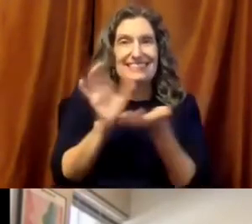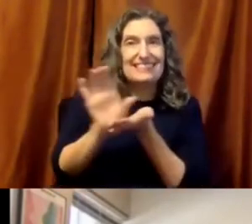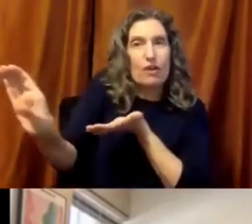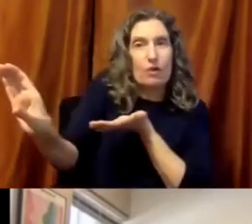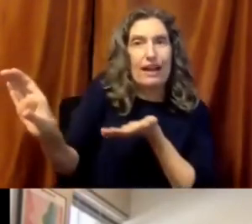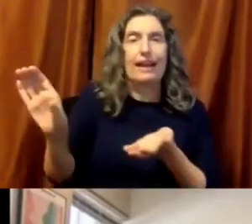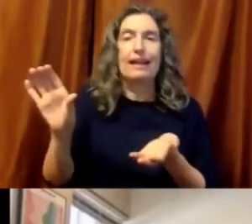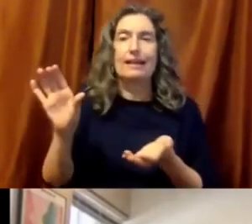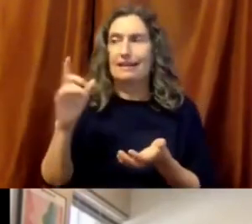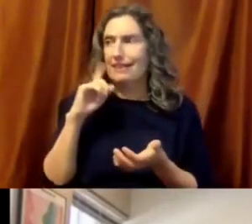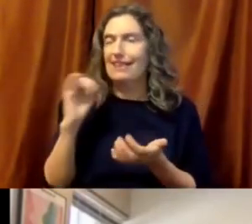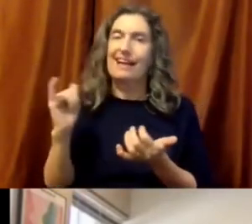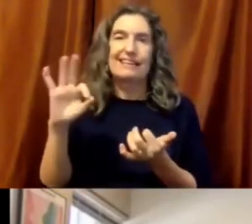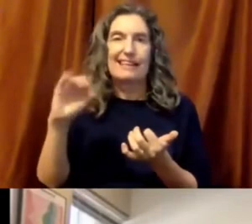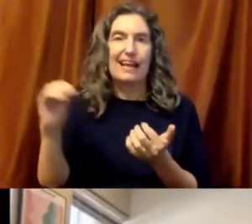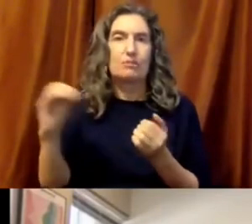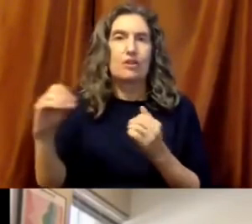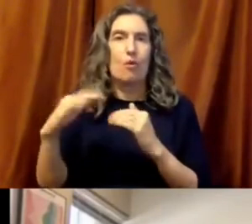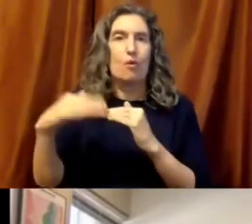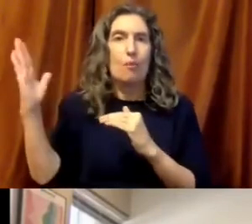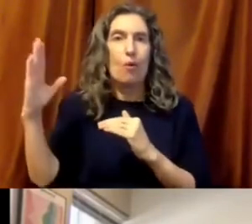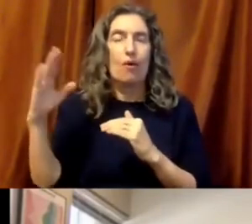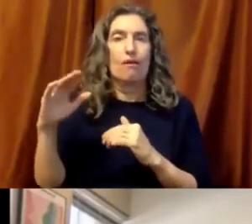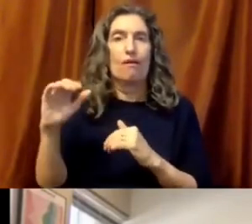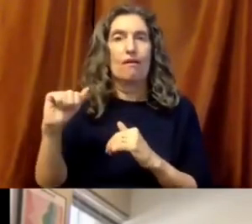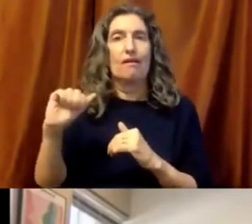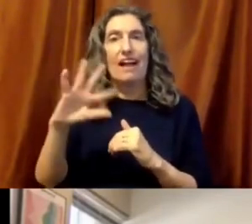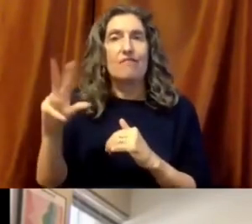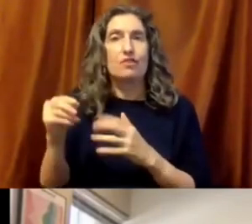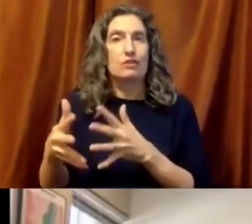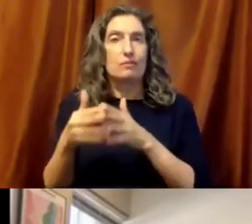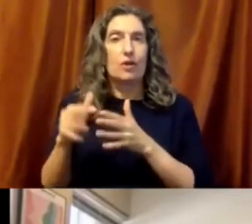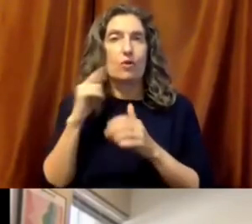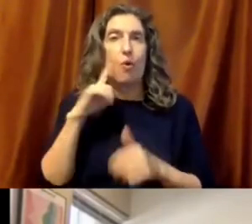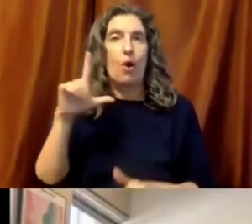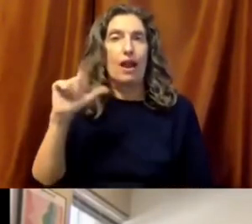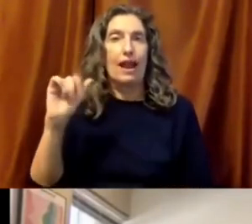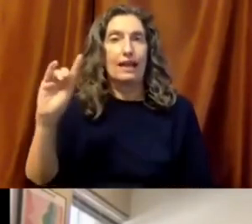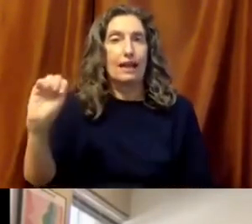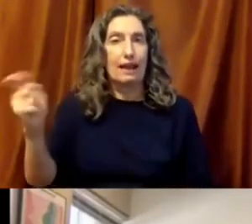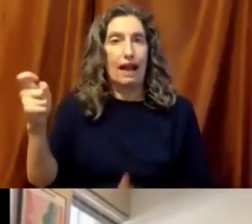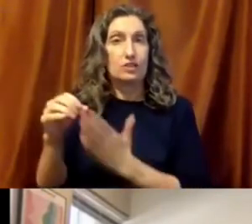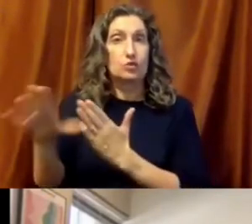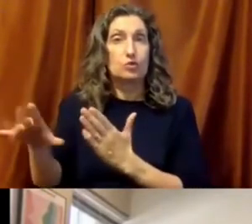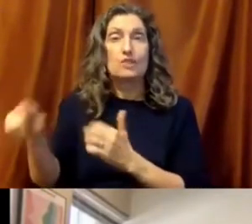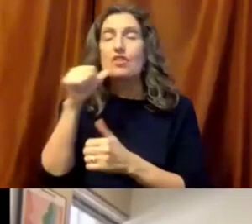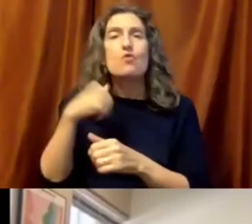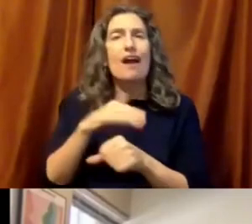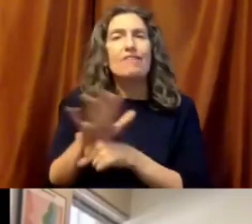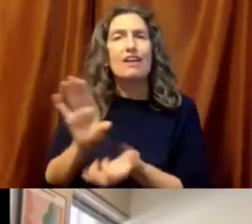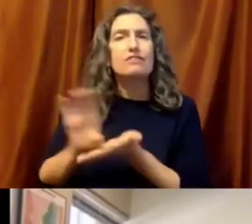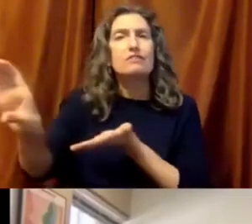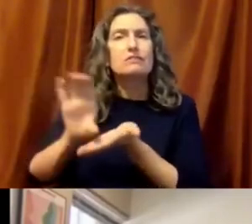poverty, segregated, typically more than 90% African American and Latinx students, which are under